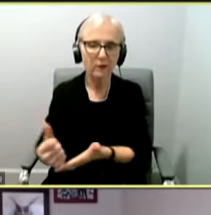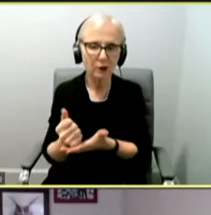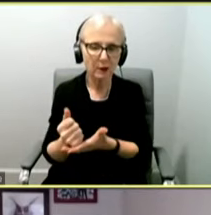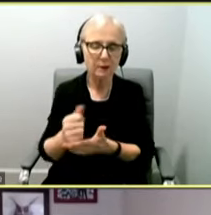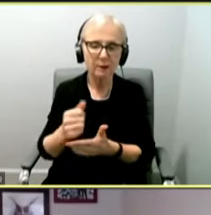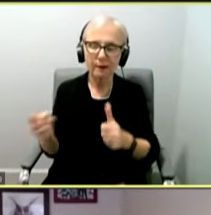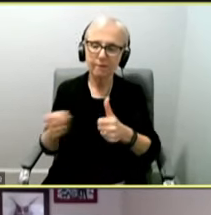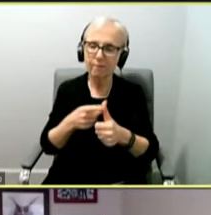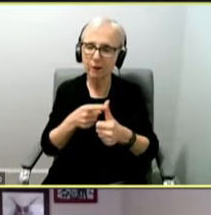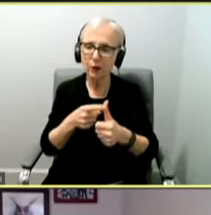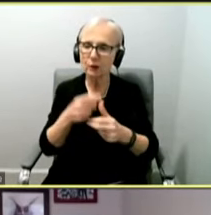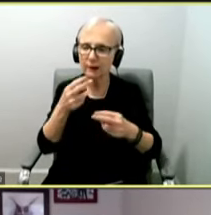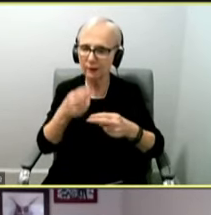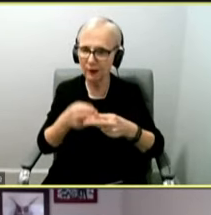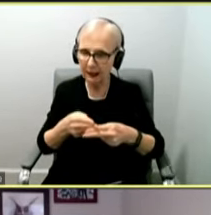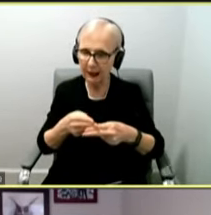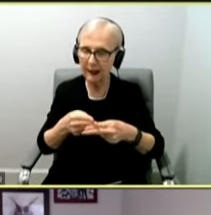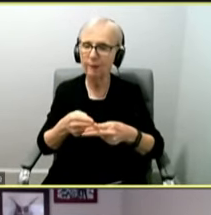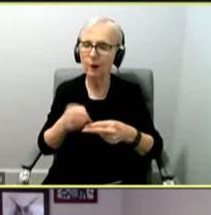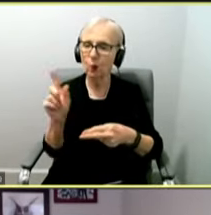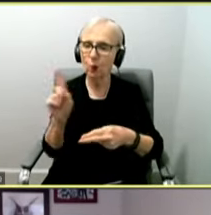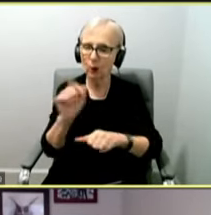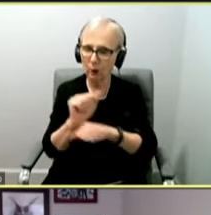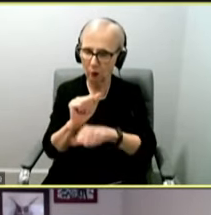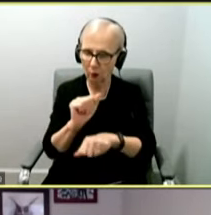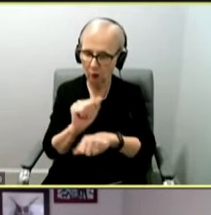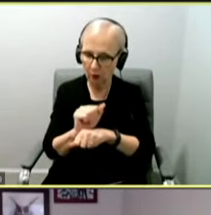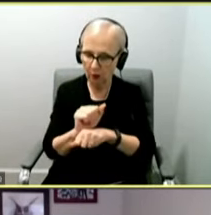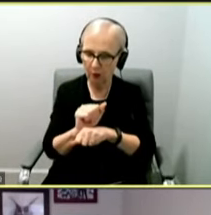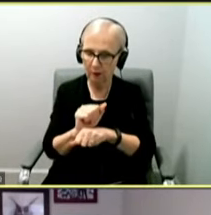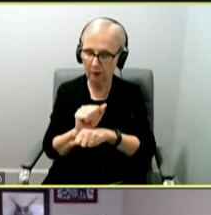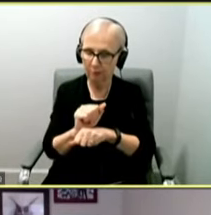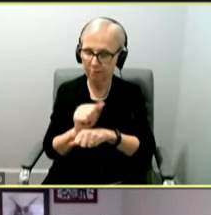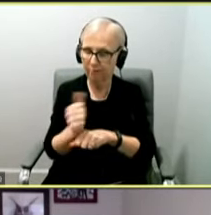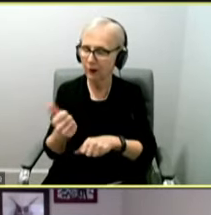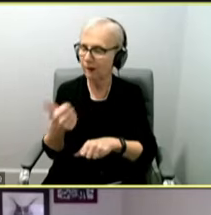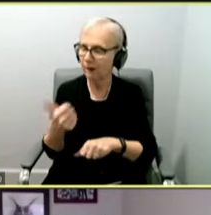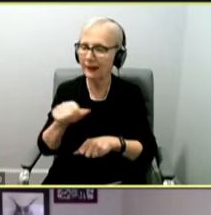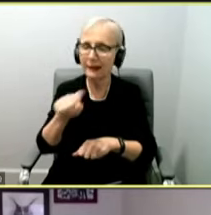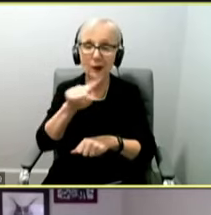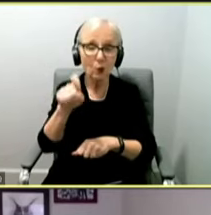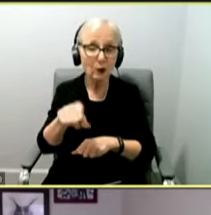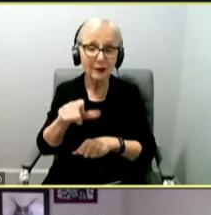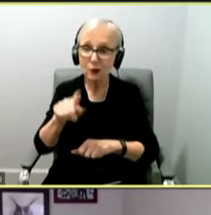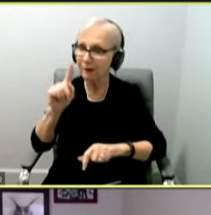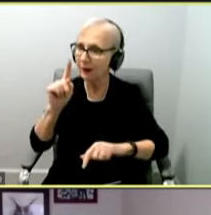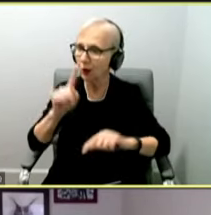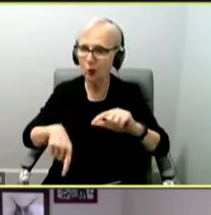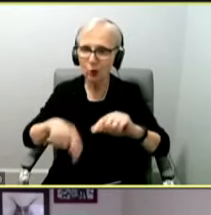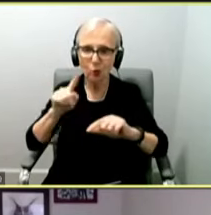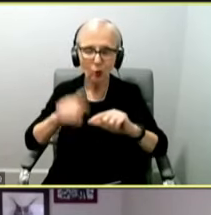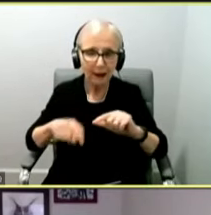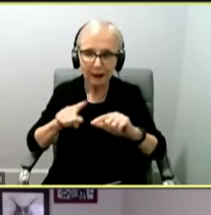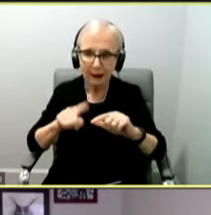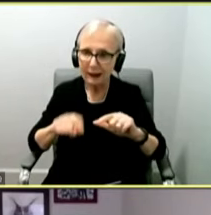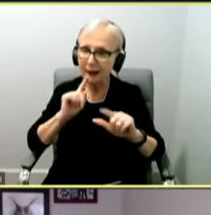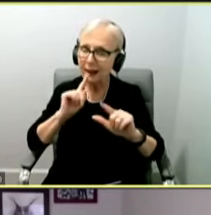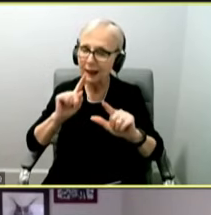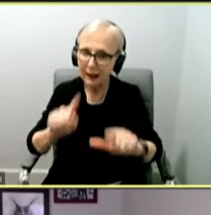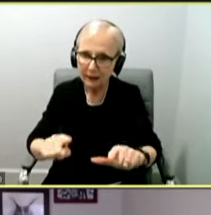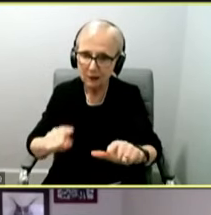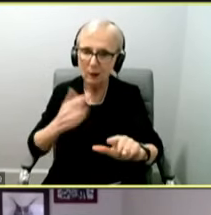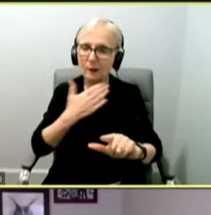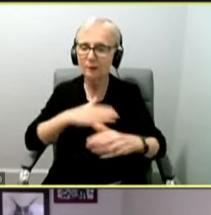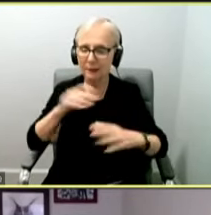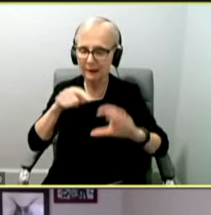Please state your name and outlet before asking your question. And if you have any questions that were not covered in today's media avail and maybe outside of the scope,